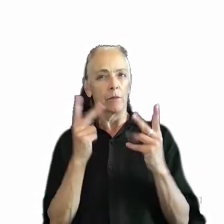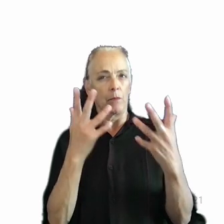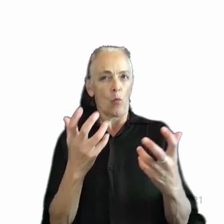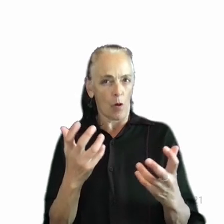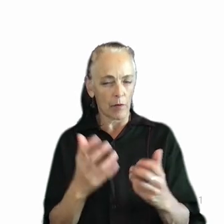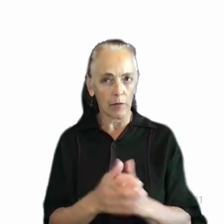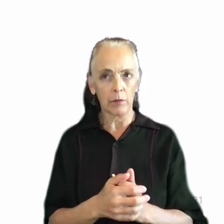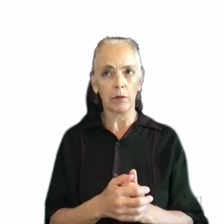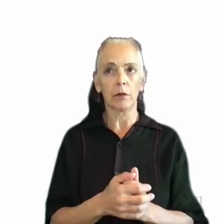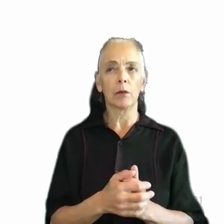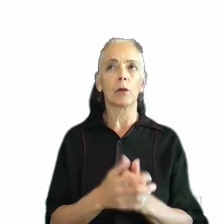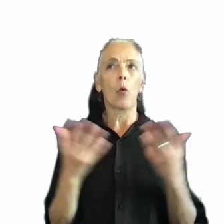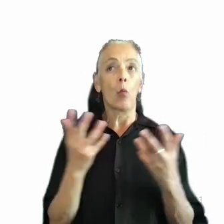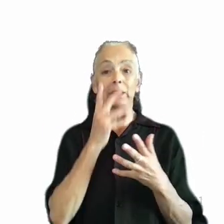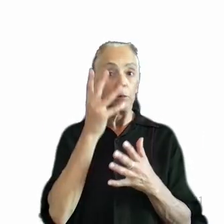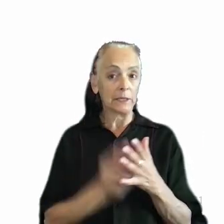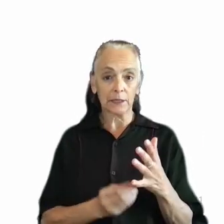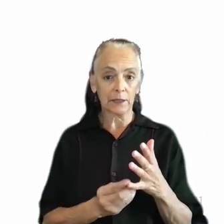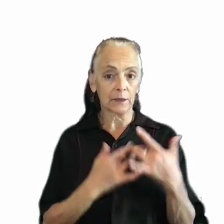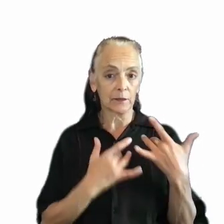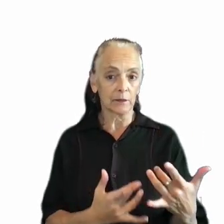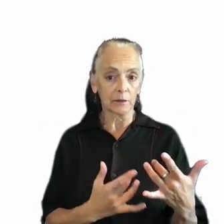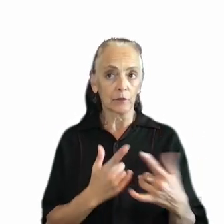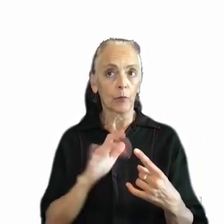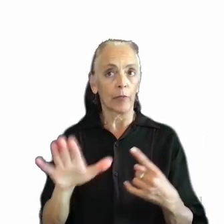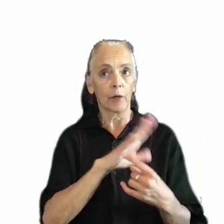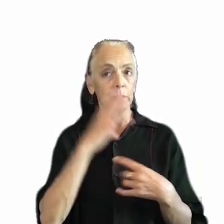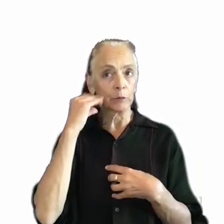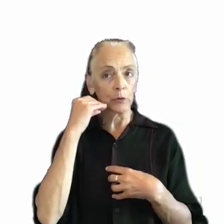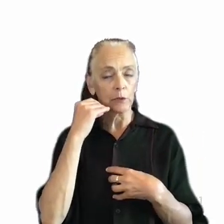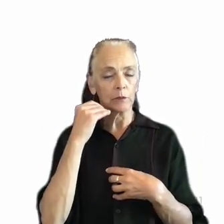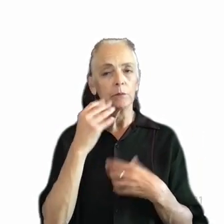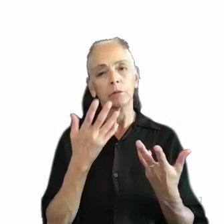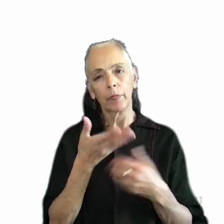what's missing generally in their experiences, things like that.